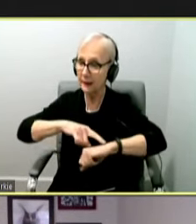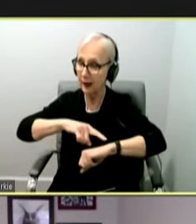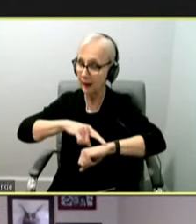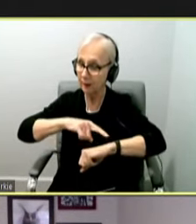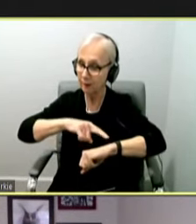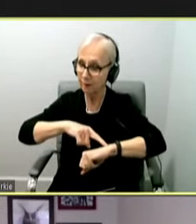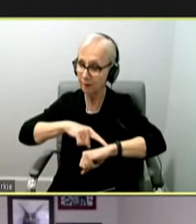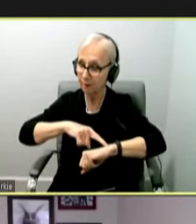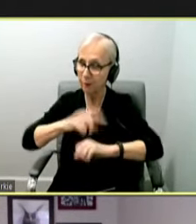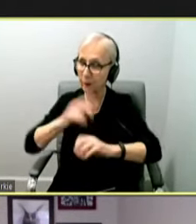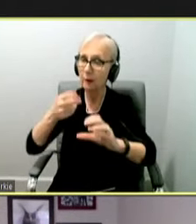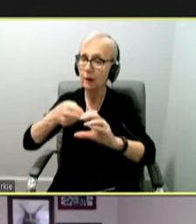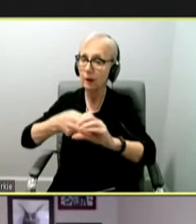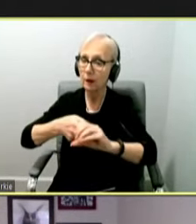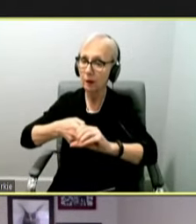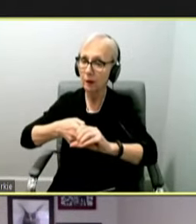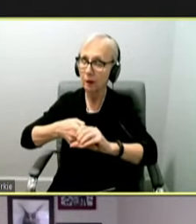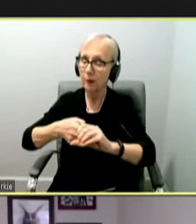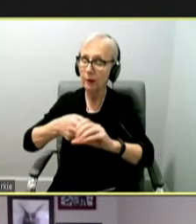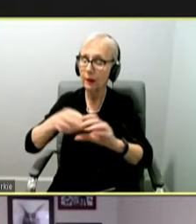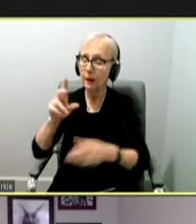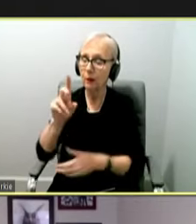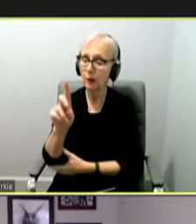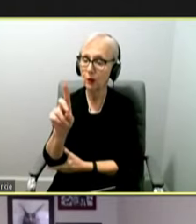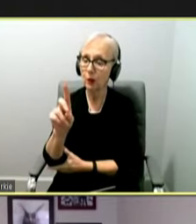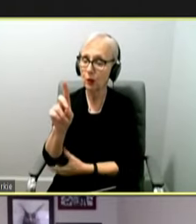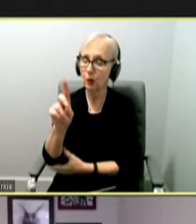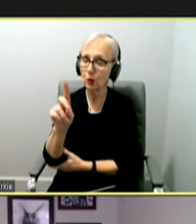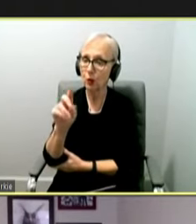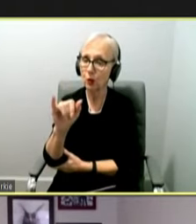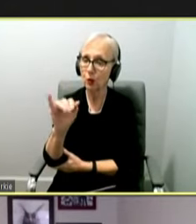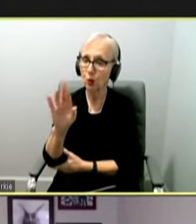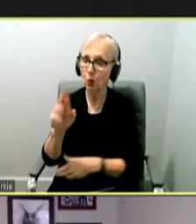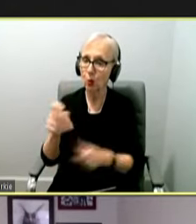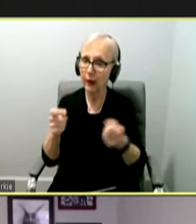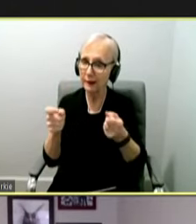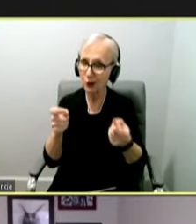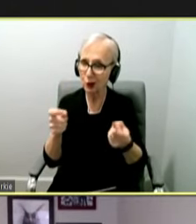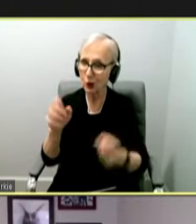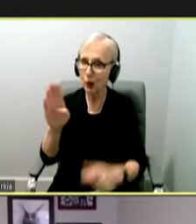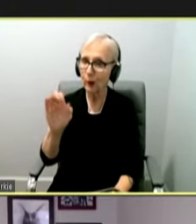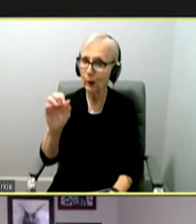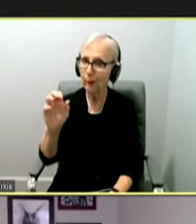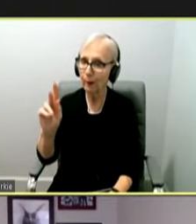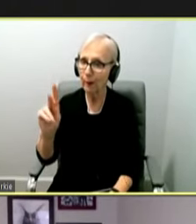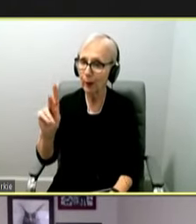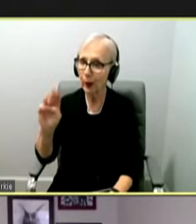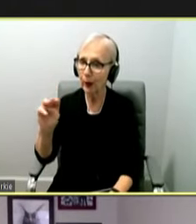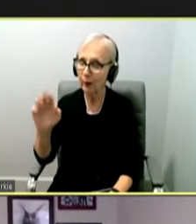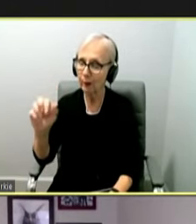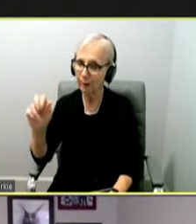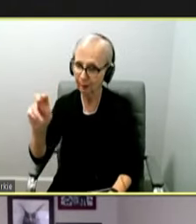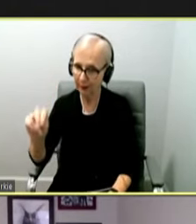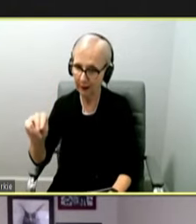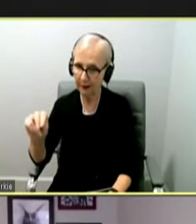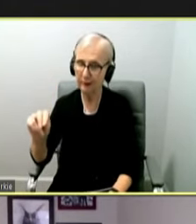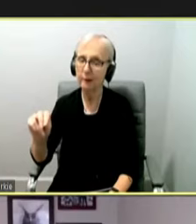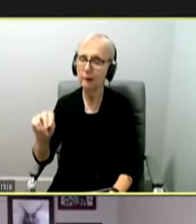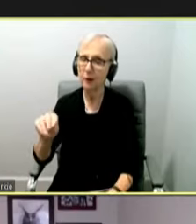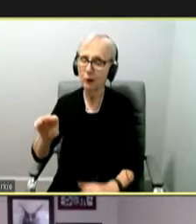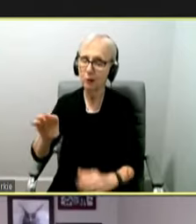portion, we will be joined by Director Scott Bookman, COVID-19 incident commander, to join Dr. Herlihy, Rachel Jervis, and Dr. Trevante.